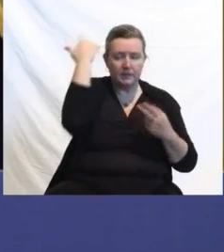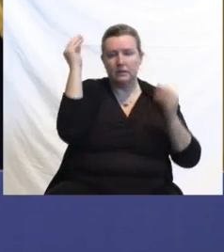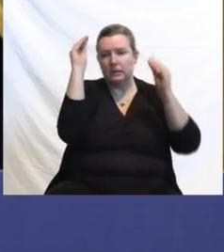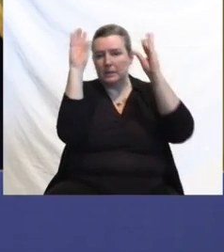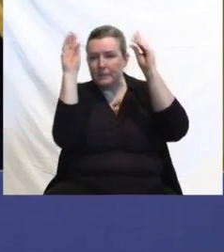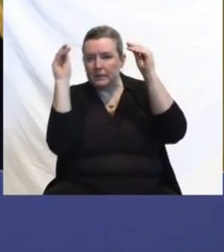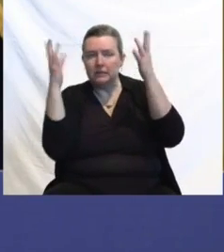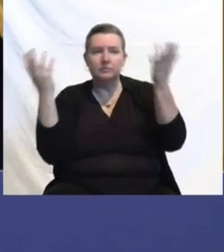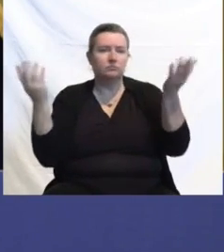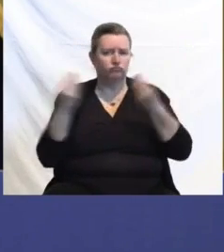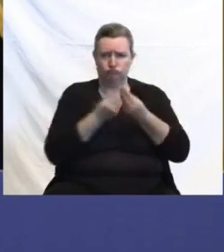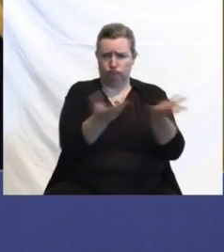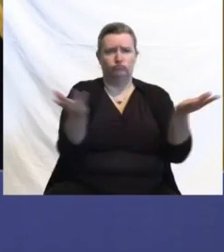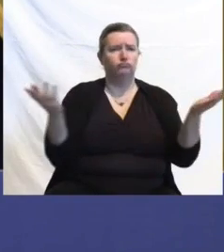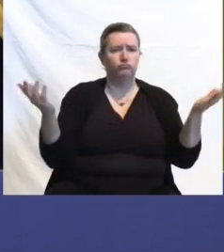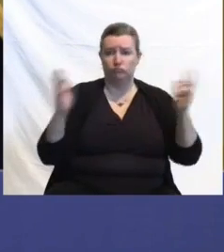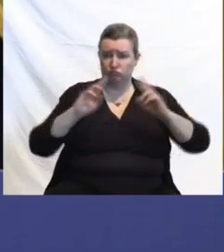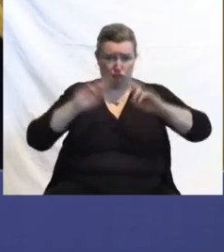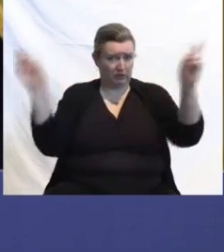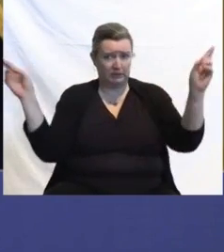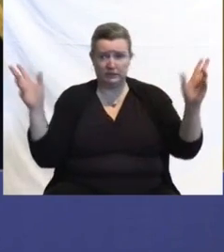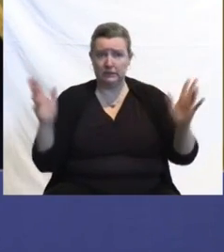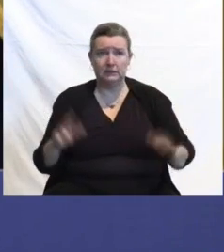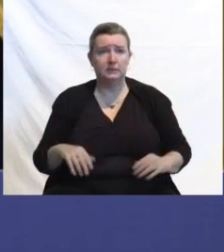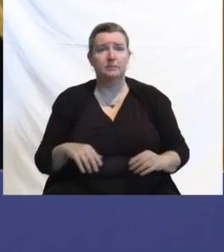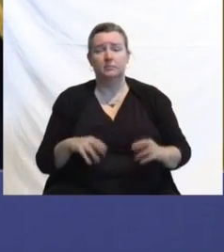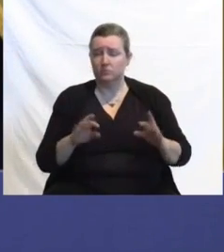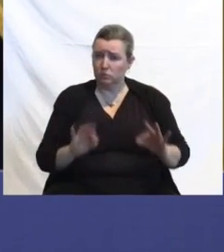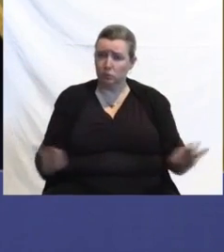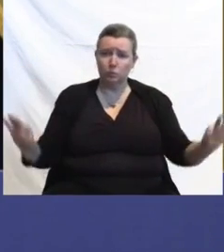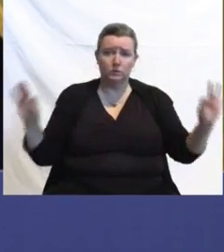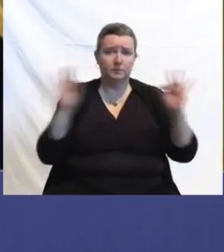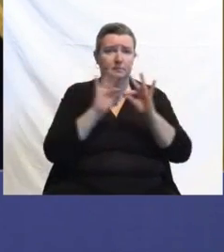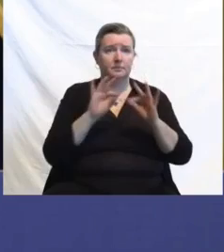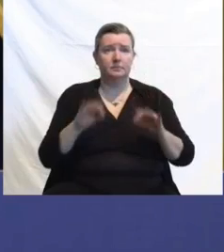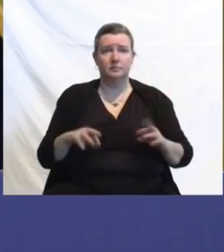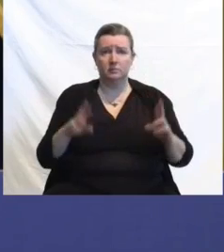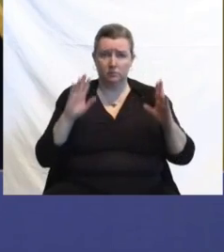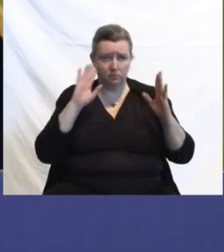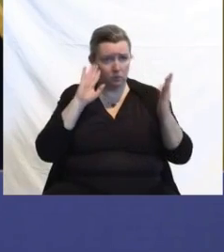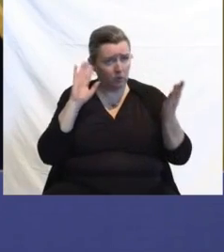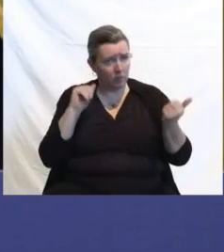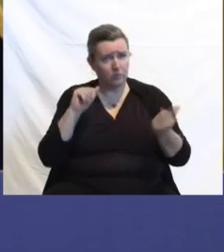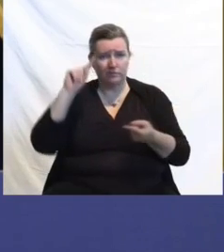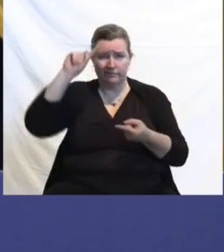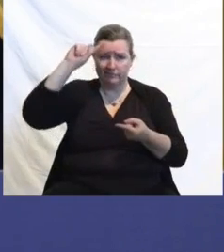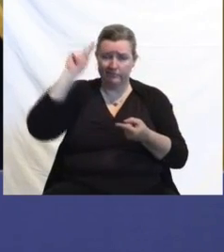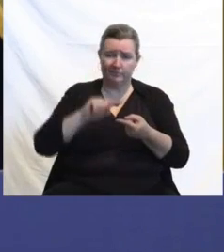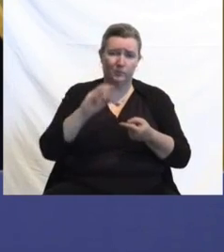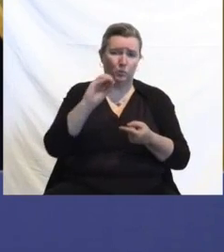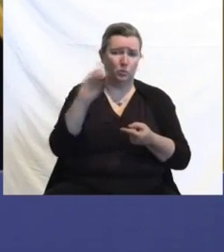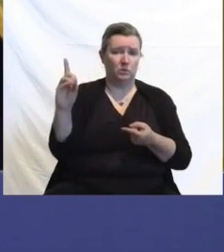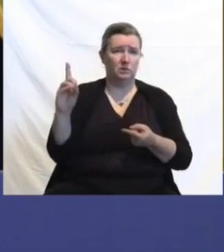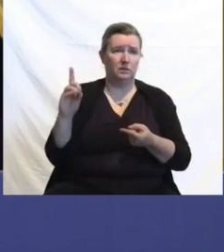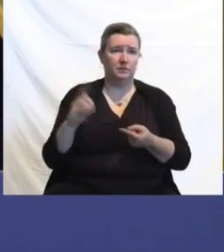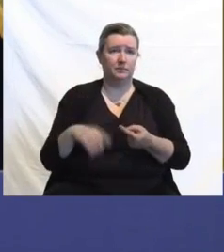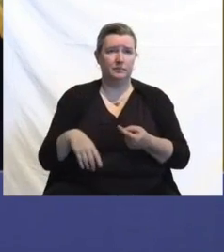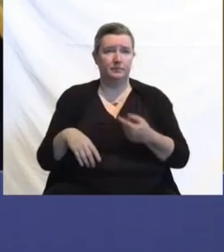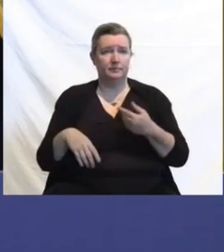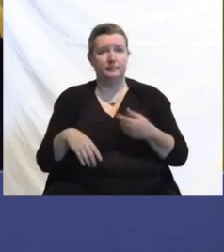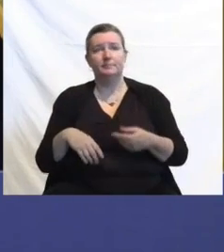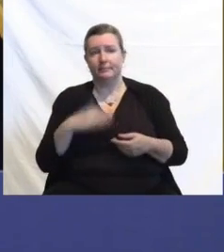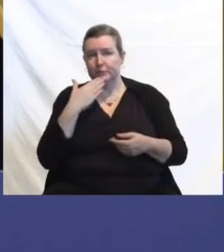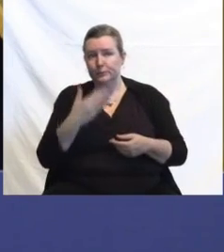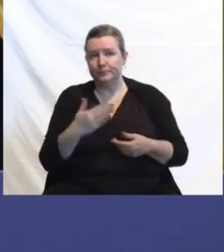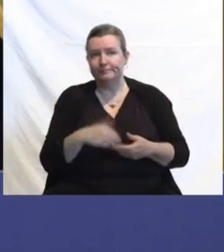God willing, they will be important weapons in ultimately our ability to break the back of this. Thanks, Dustin. Let's go across to Joey and then we'll go back to